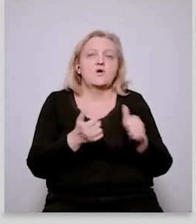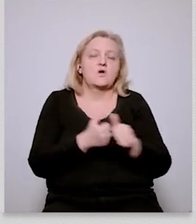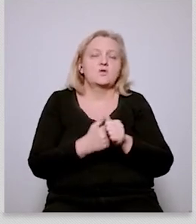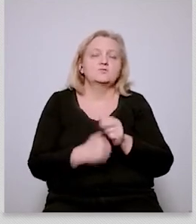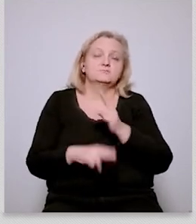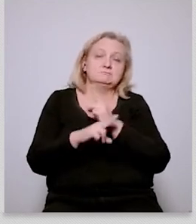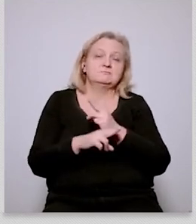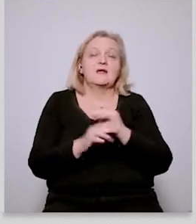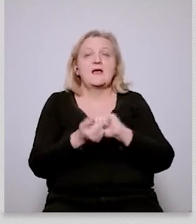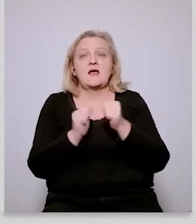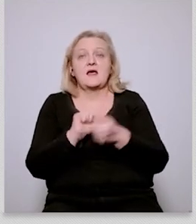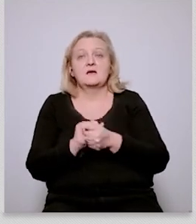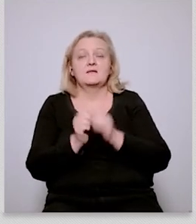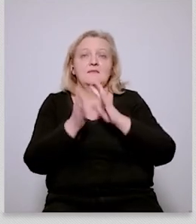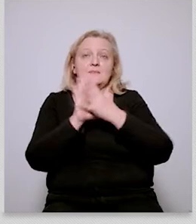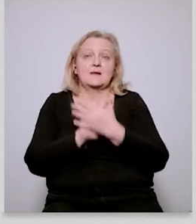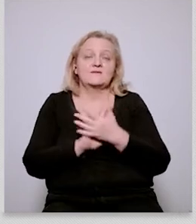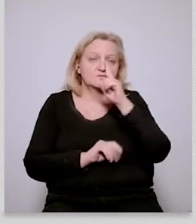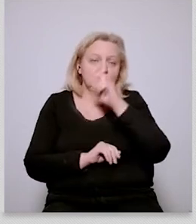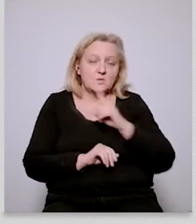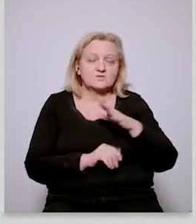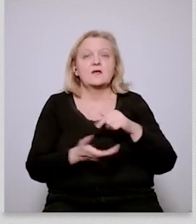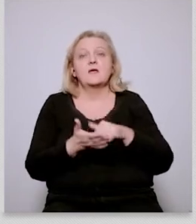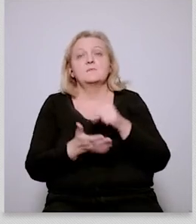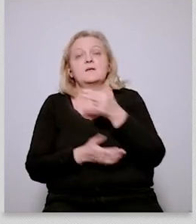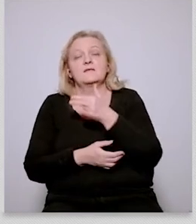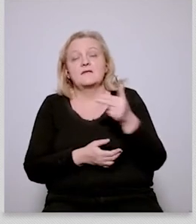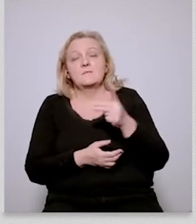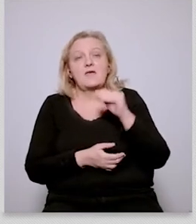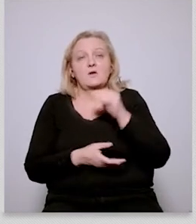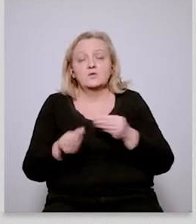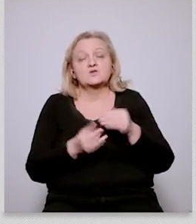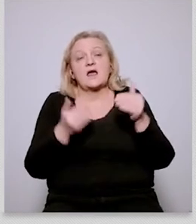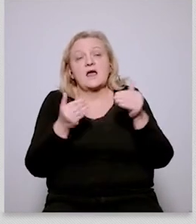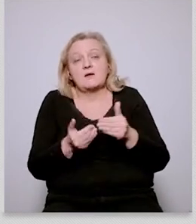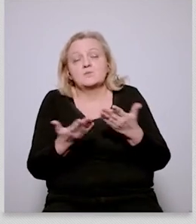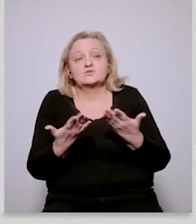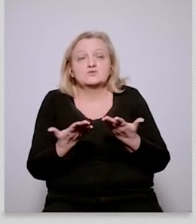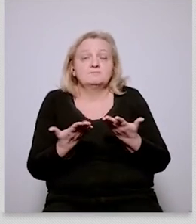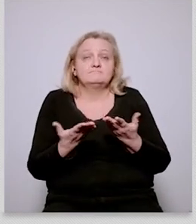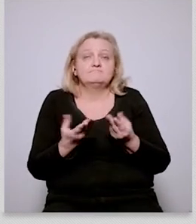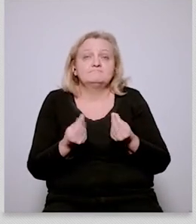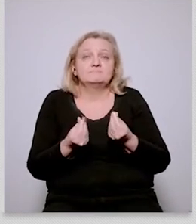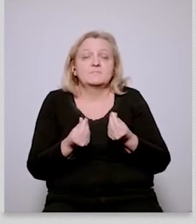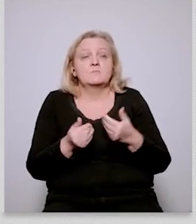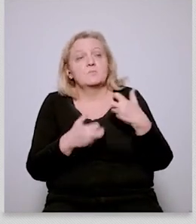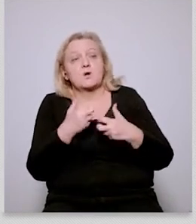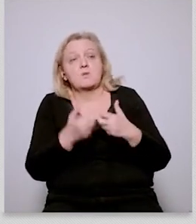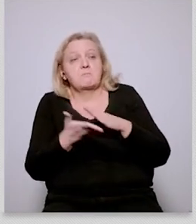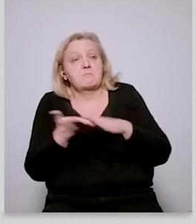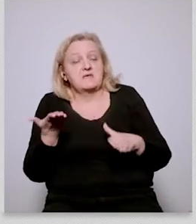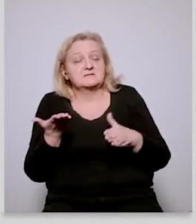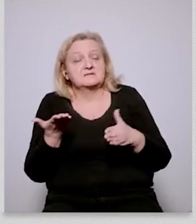terms or maybe it is not a big issue at all so how is is the czech republic